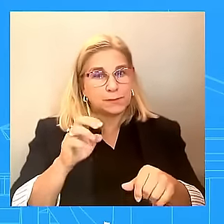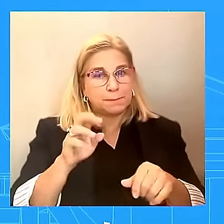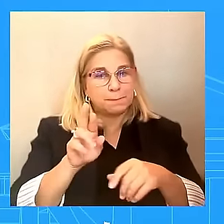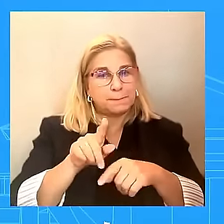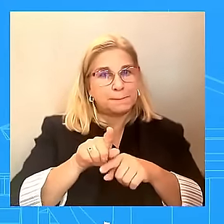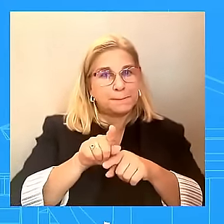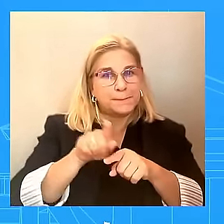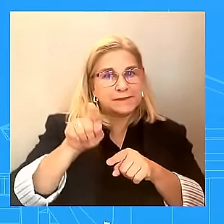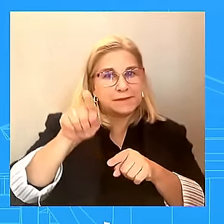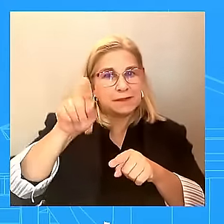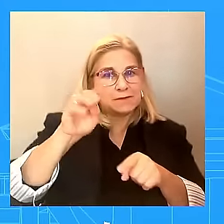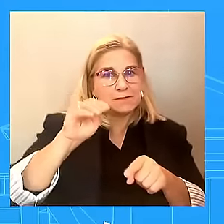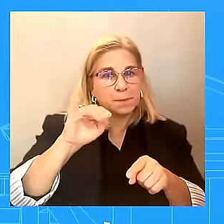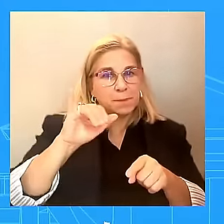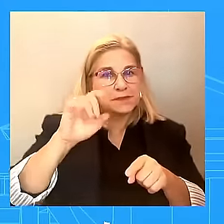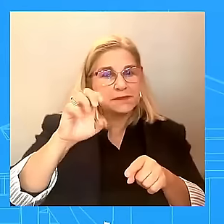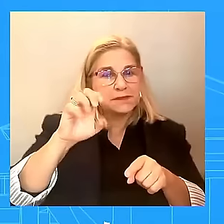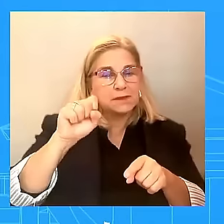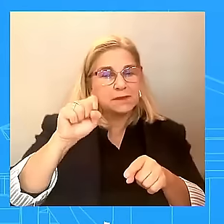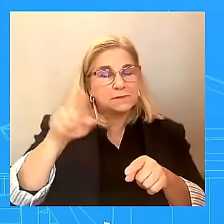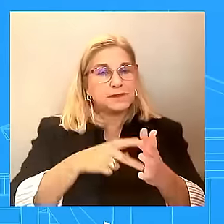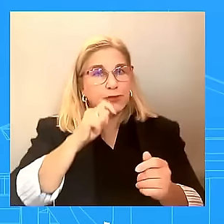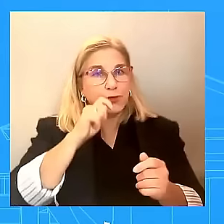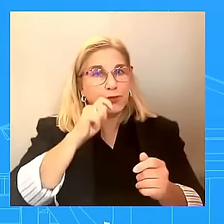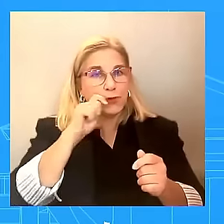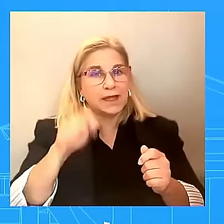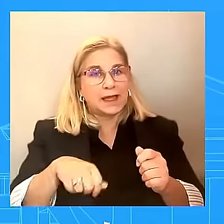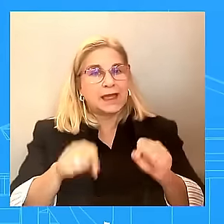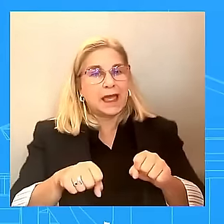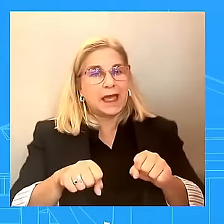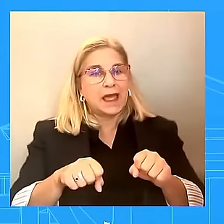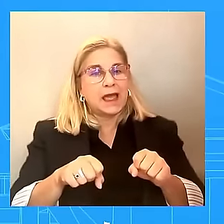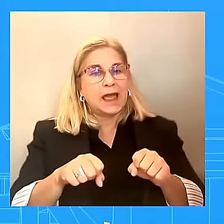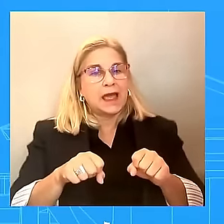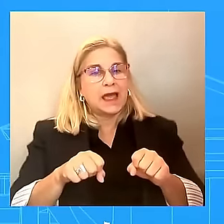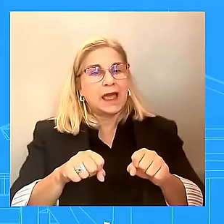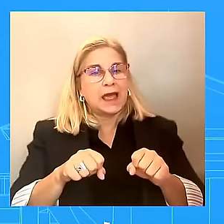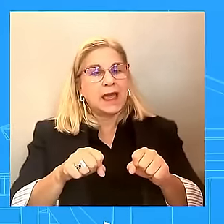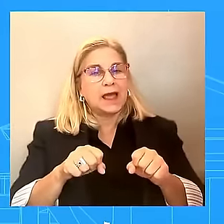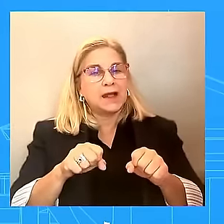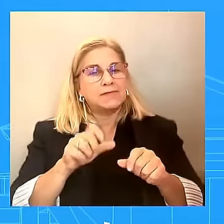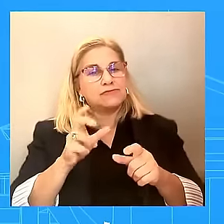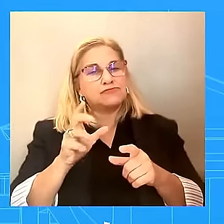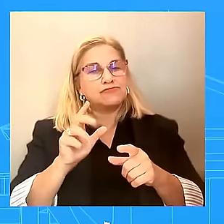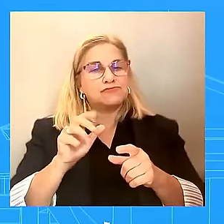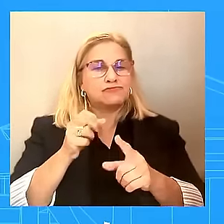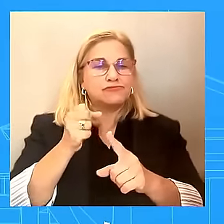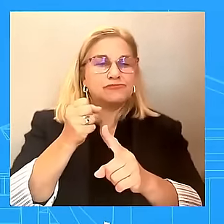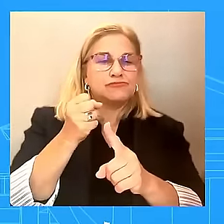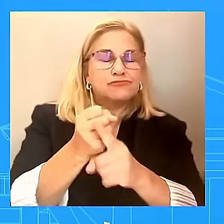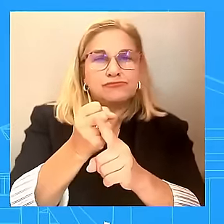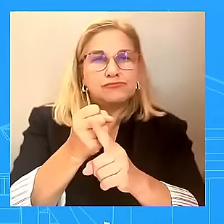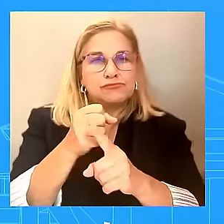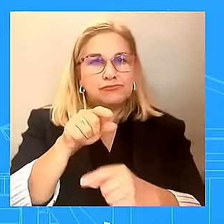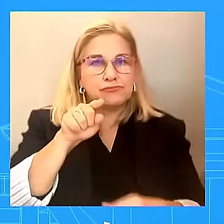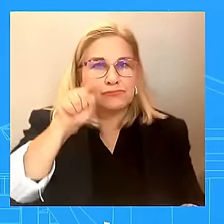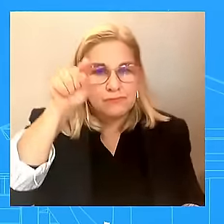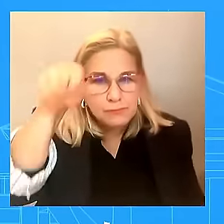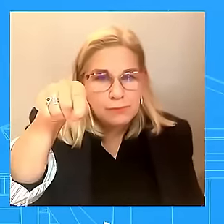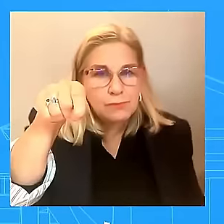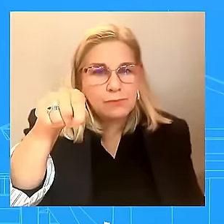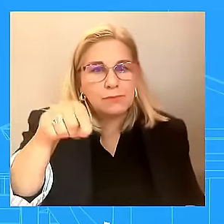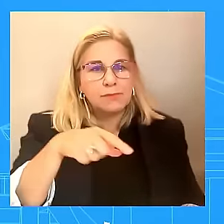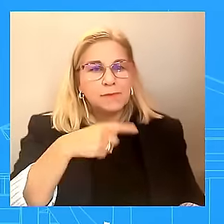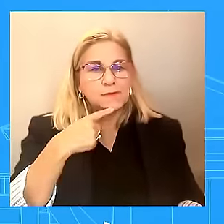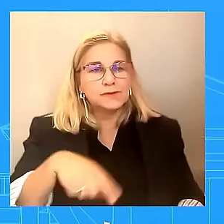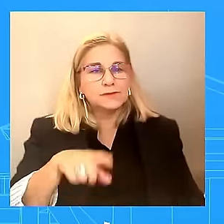deeper into Russian territory? Look, our policy has not changed. They're going to talk on a range of issues today. What